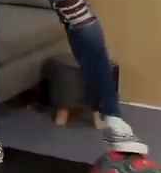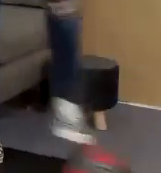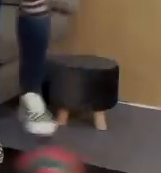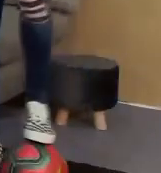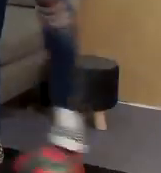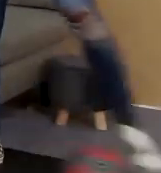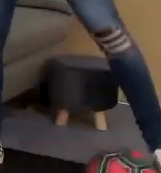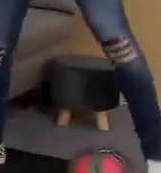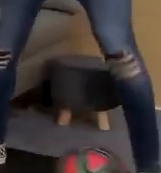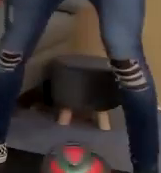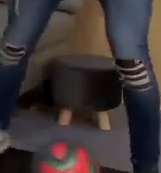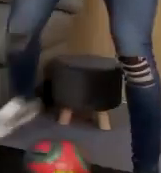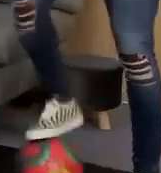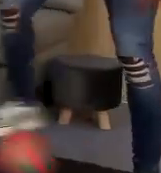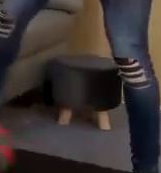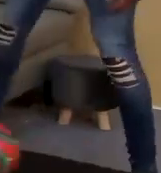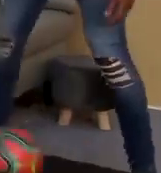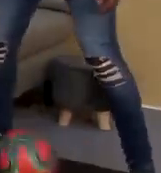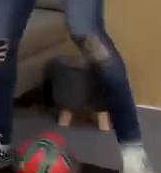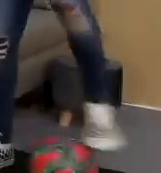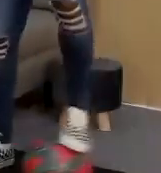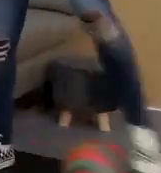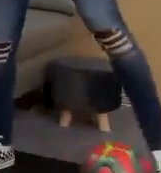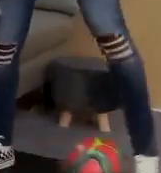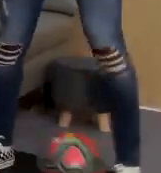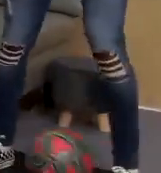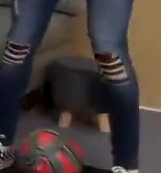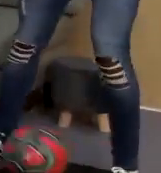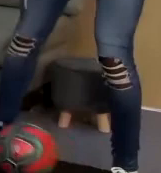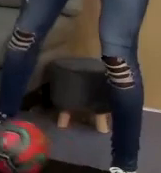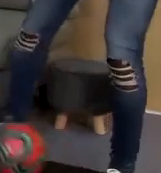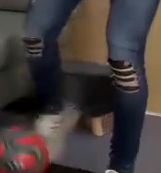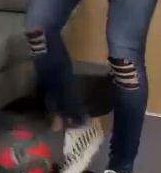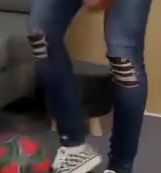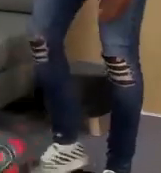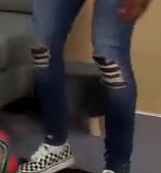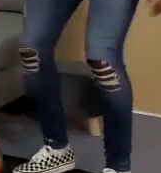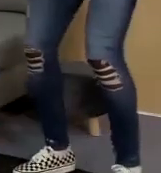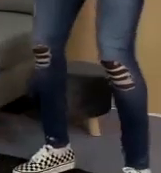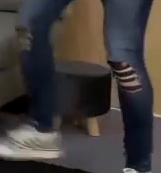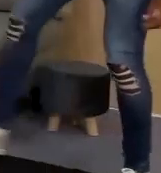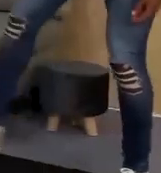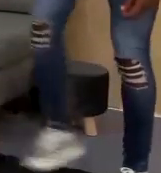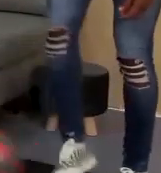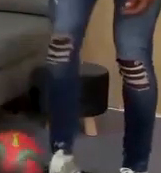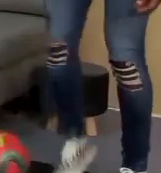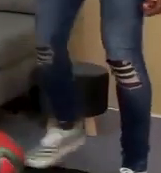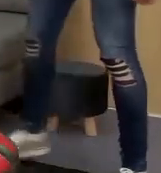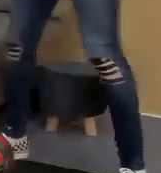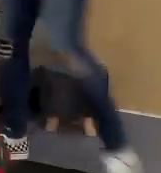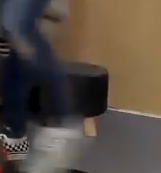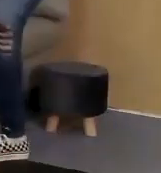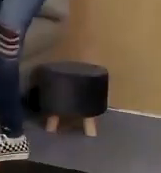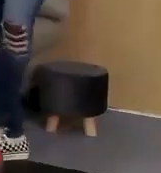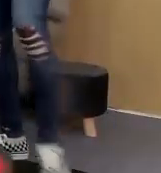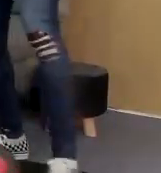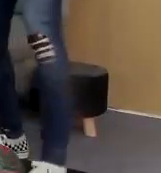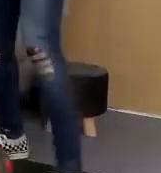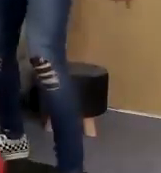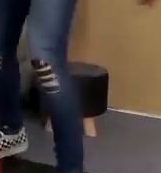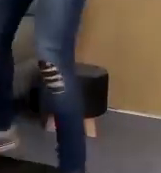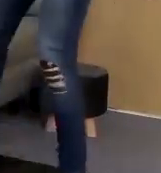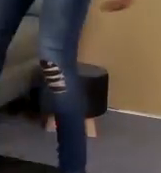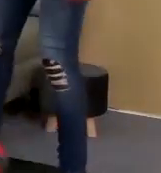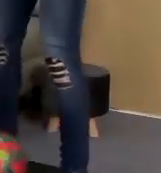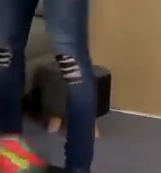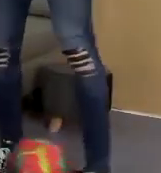print? This is a print learner. Are you more moving when you are learning? Maybe you need to be skipping when you're learning. Are